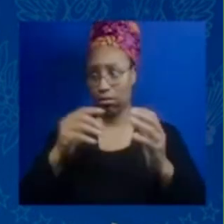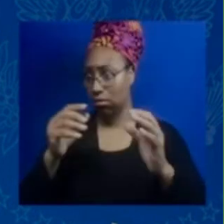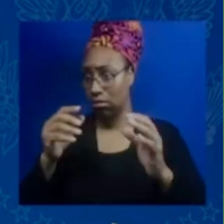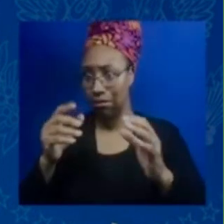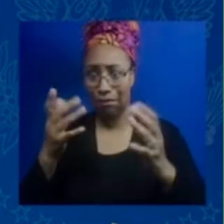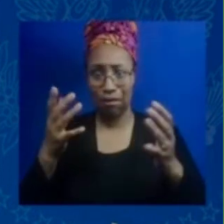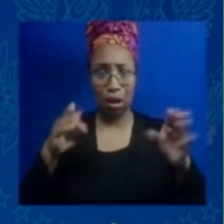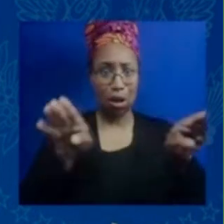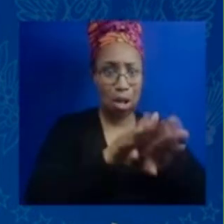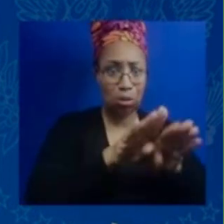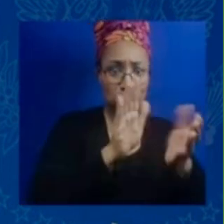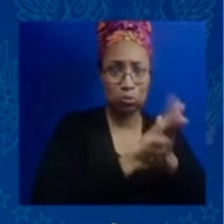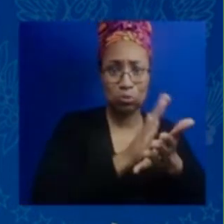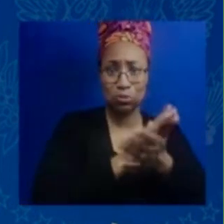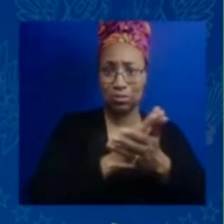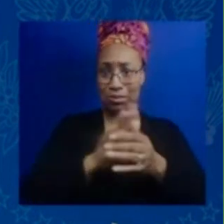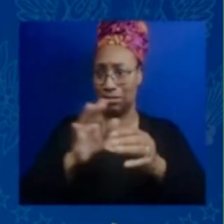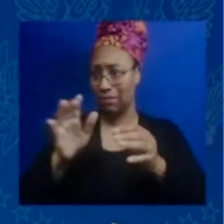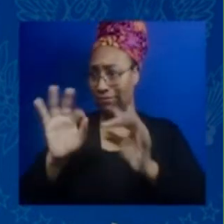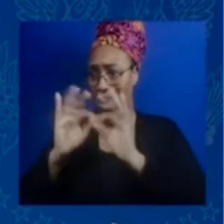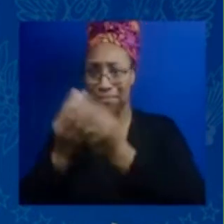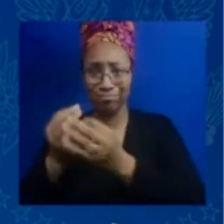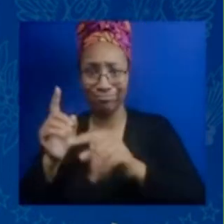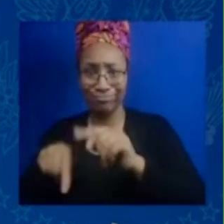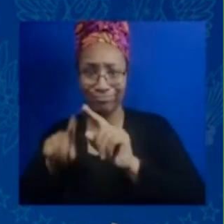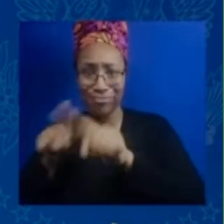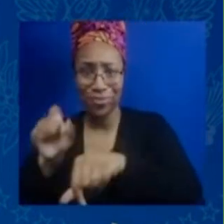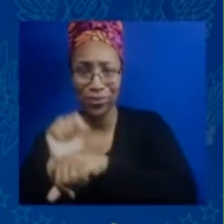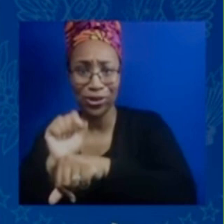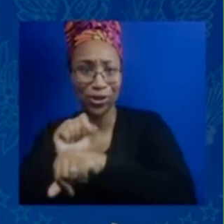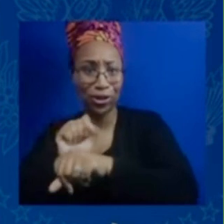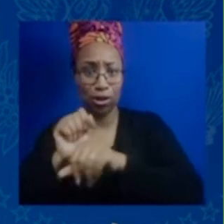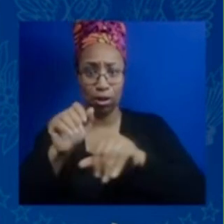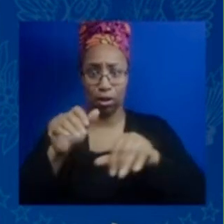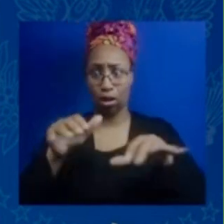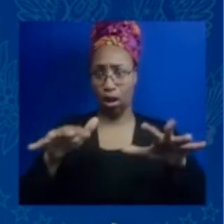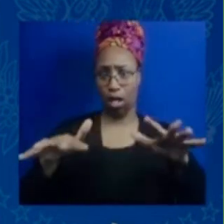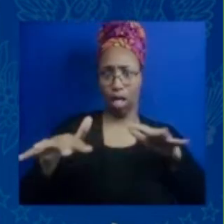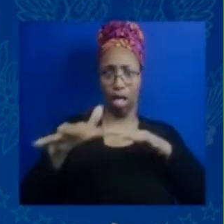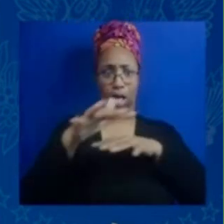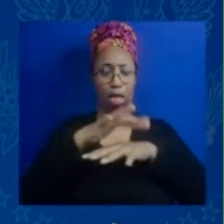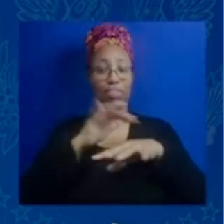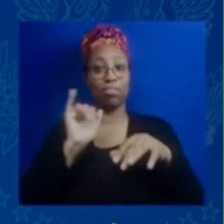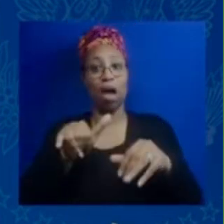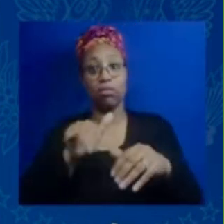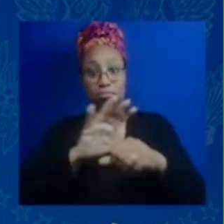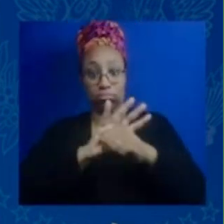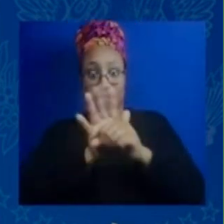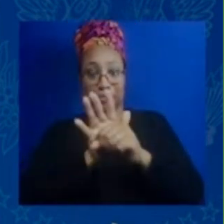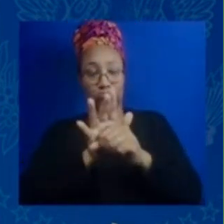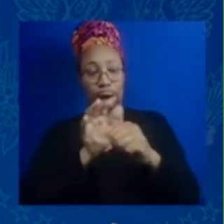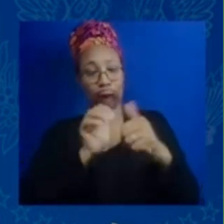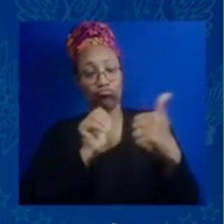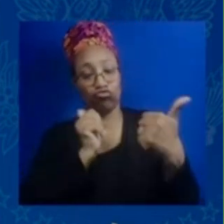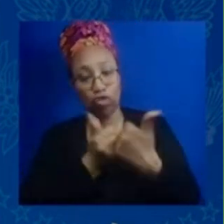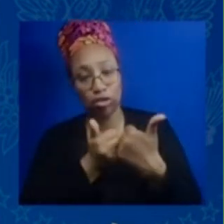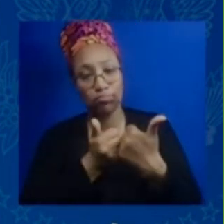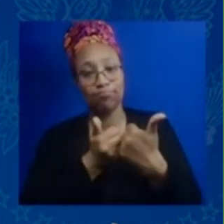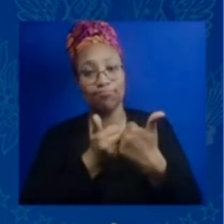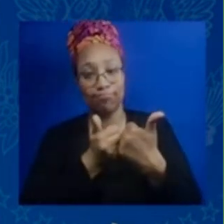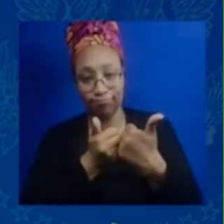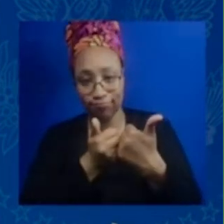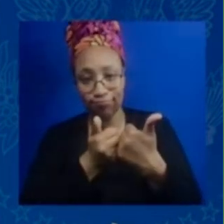you know I think that that has to have been one of the greatest challenges for all of you to navigate the pandemic and use your great